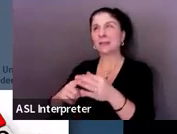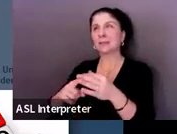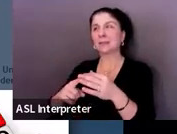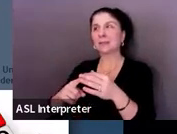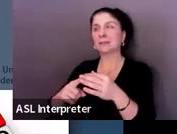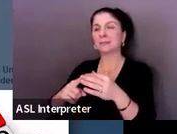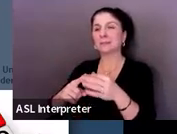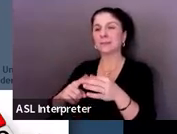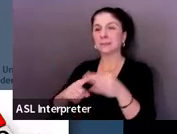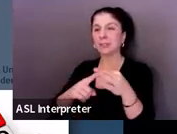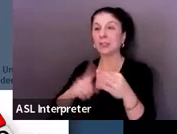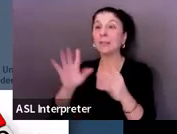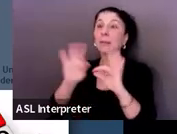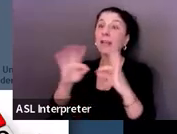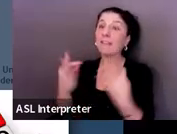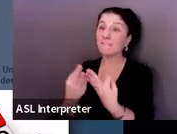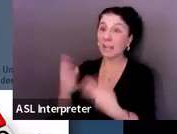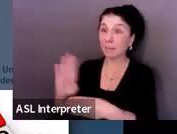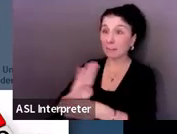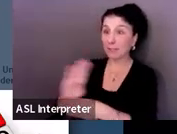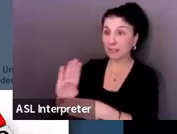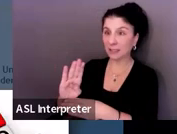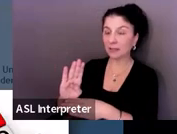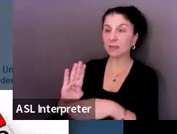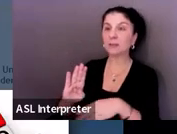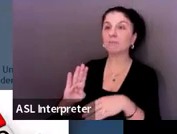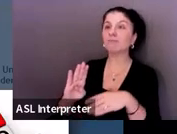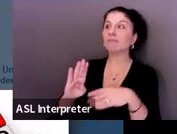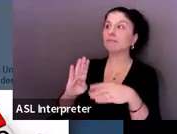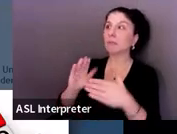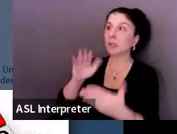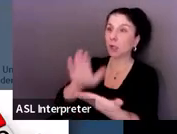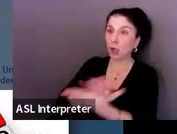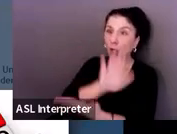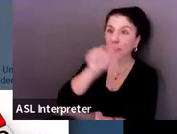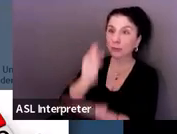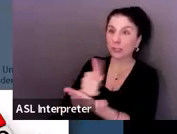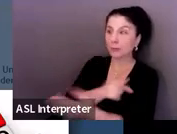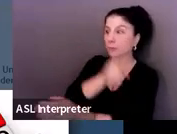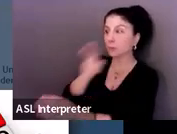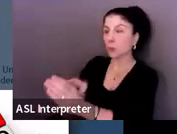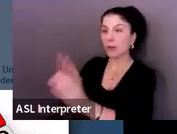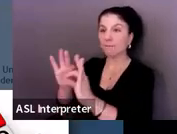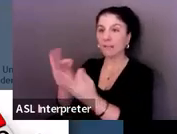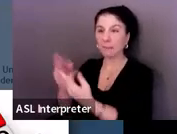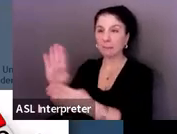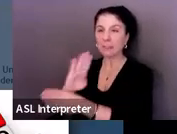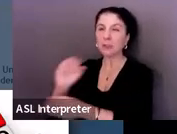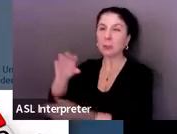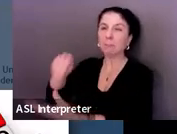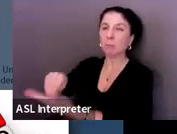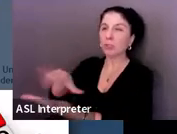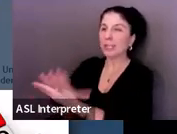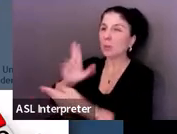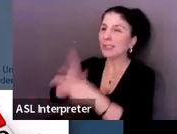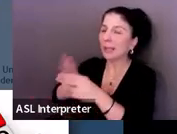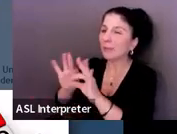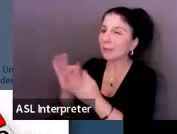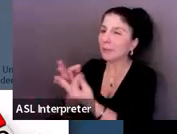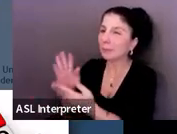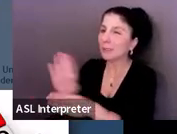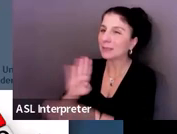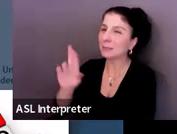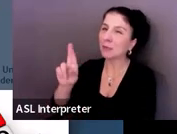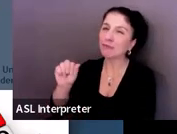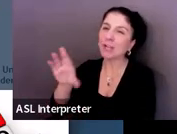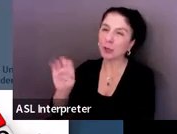if it's a family business that you know that they're going to go into, that would be acceptable. And then for the independent living